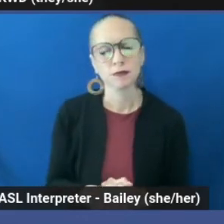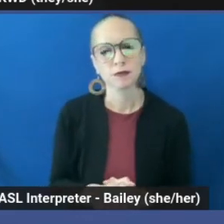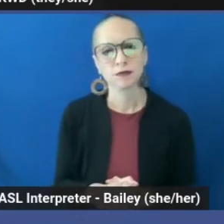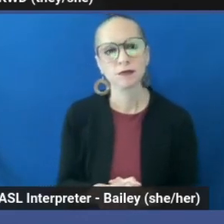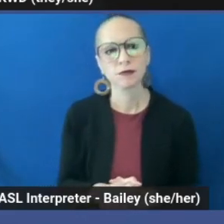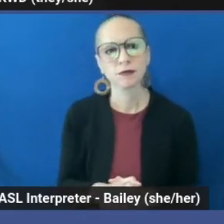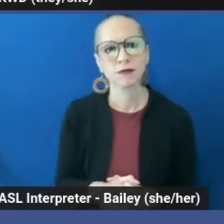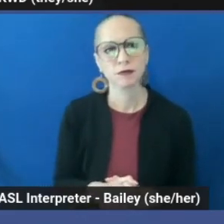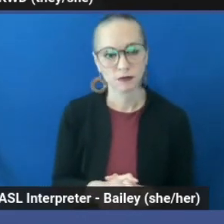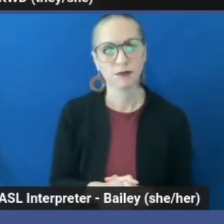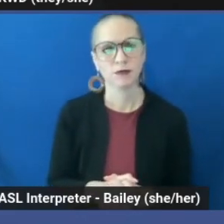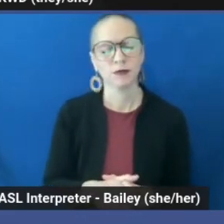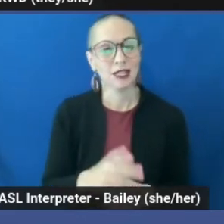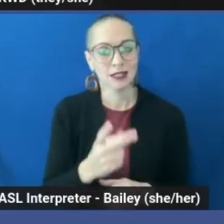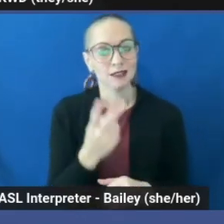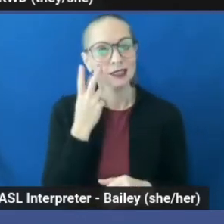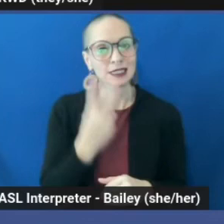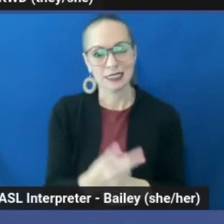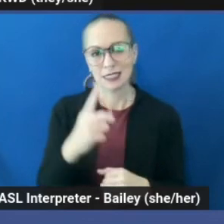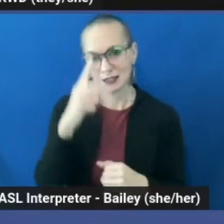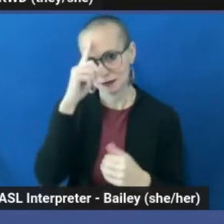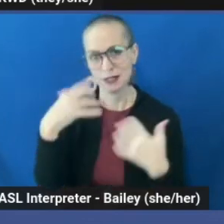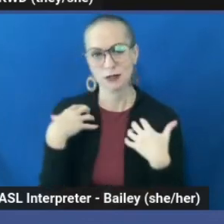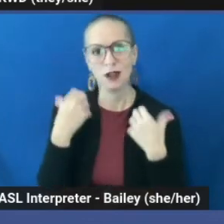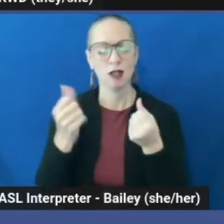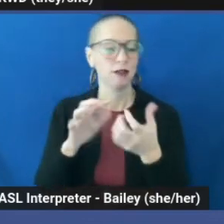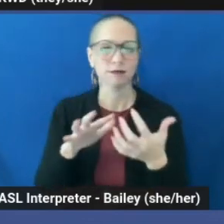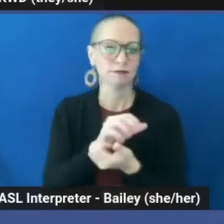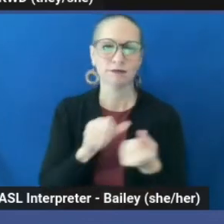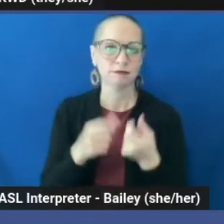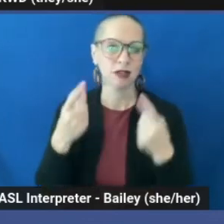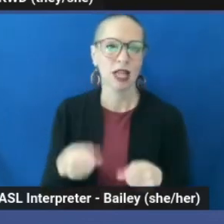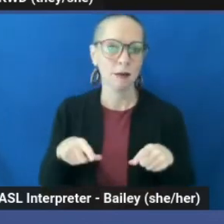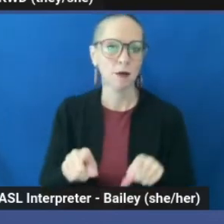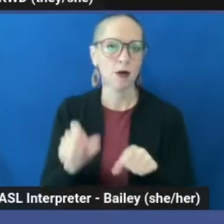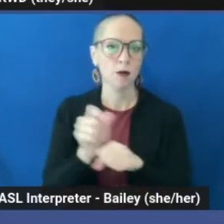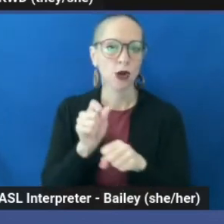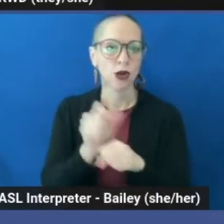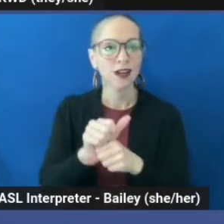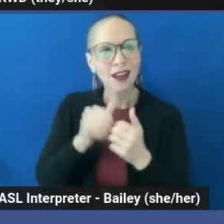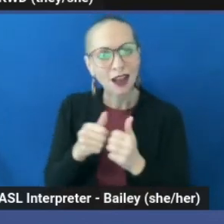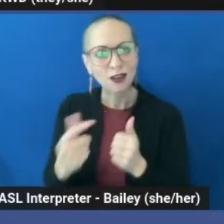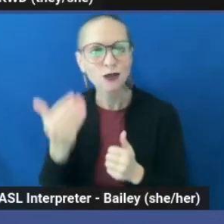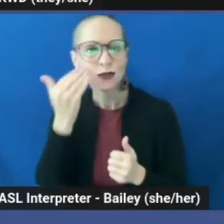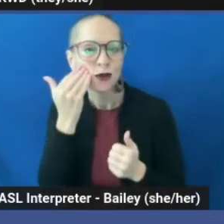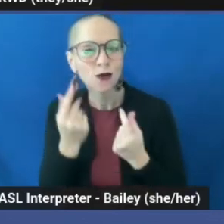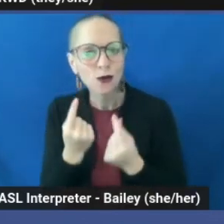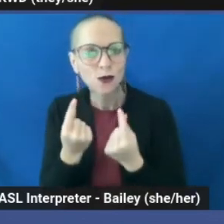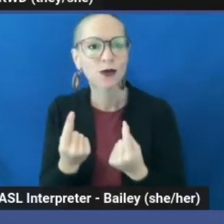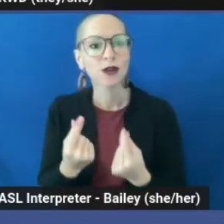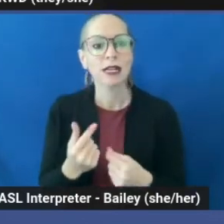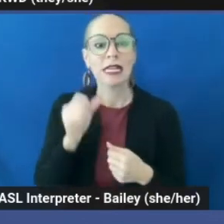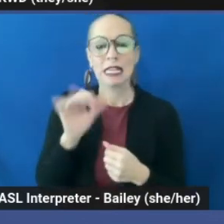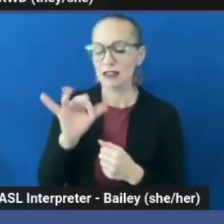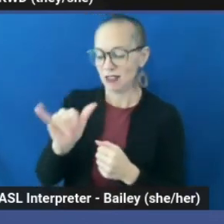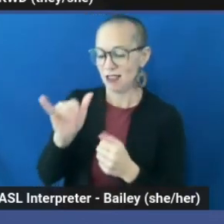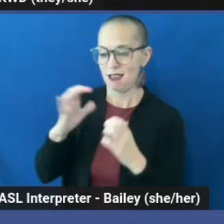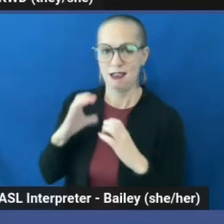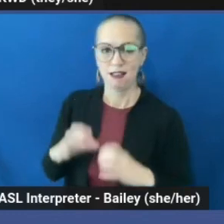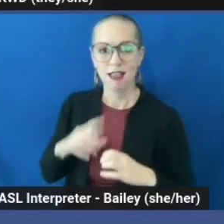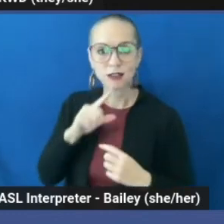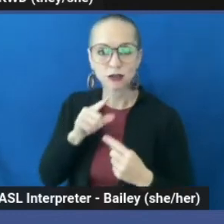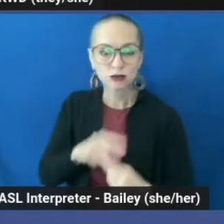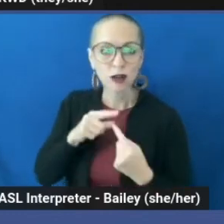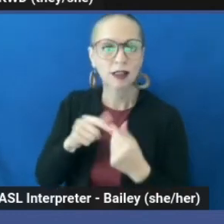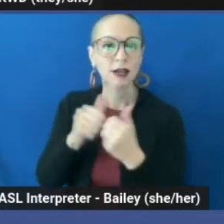Mental health disasters at work. So how do you know when you need your hard hat or your thinking cap? Is this client being obscene or is this client struggling with loneliness